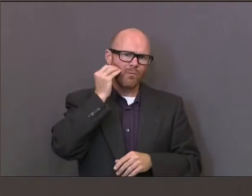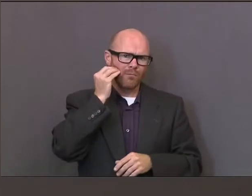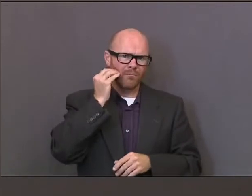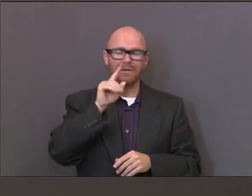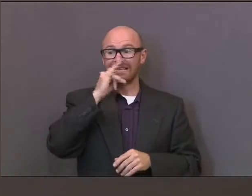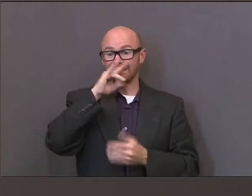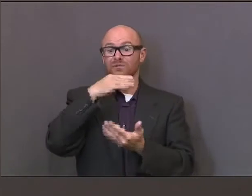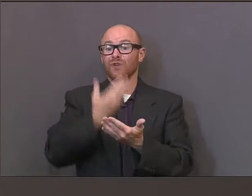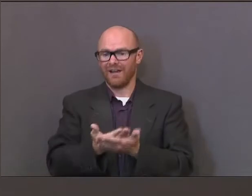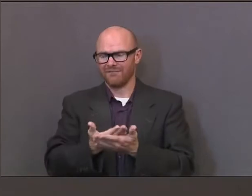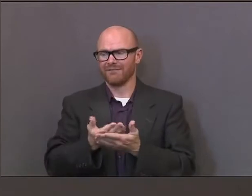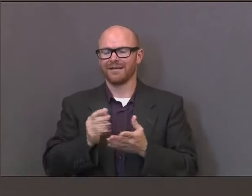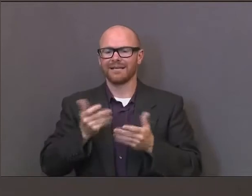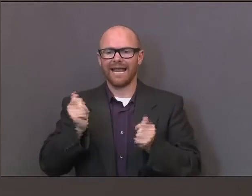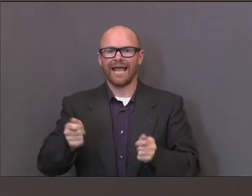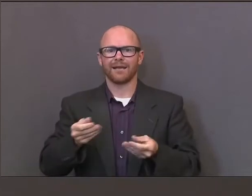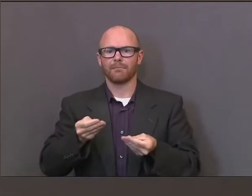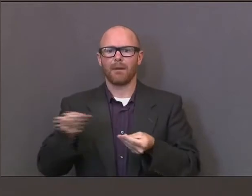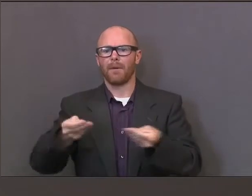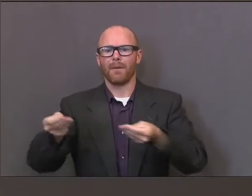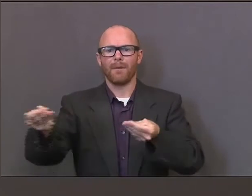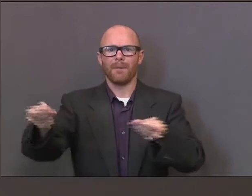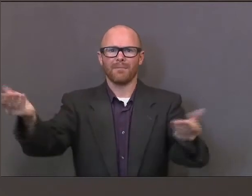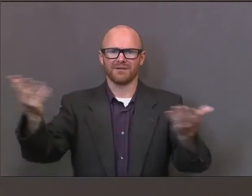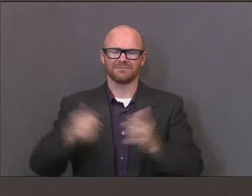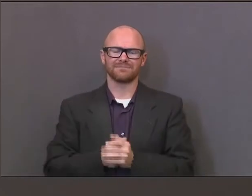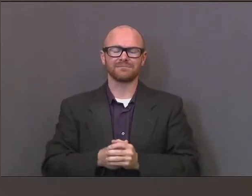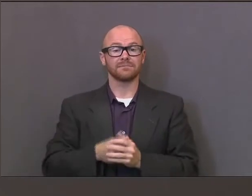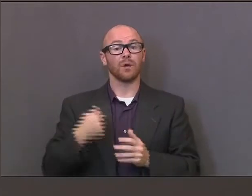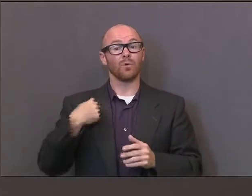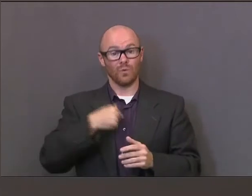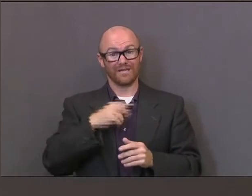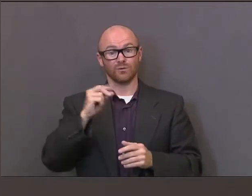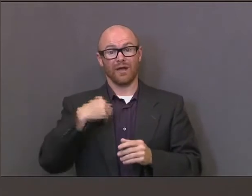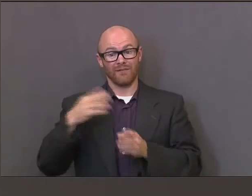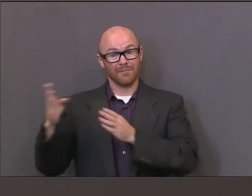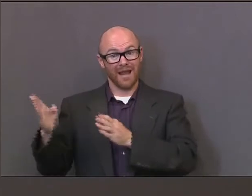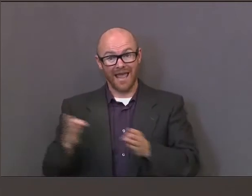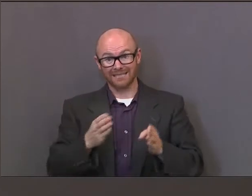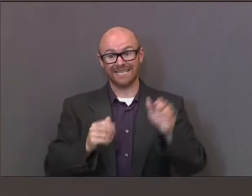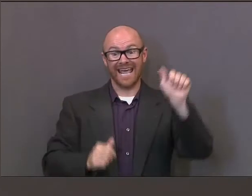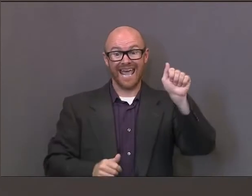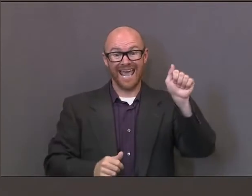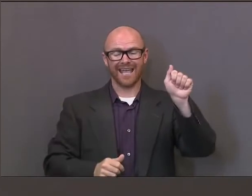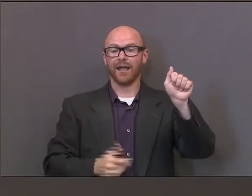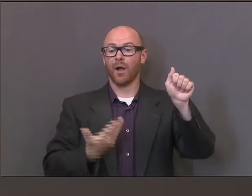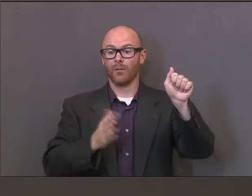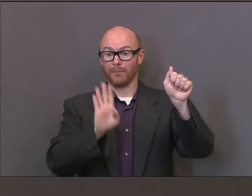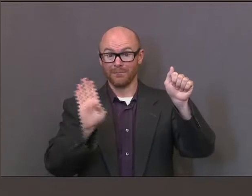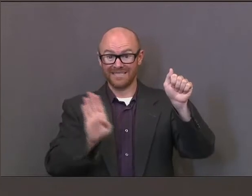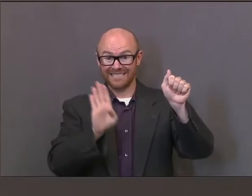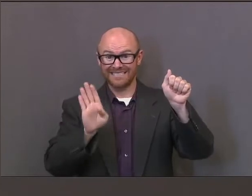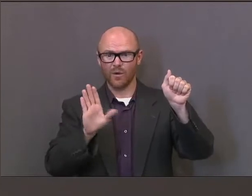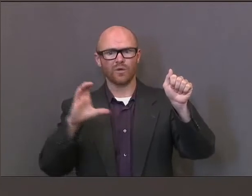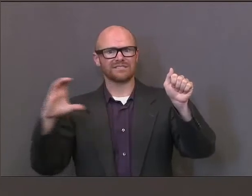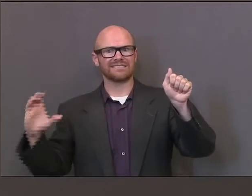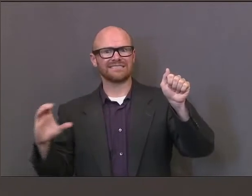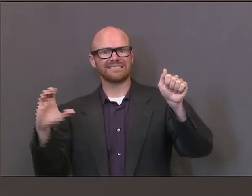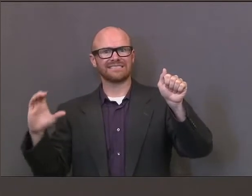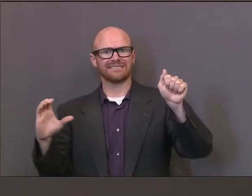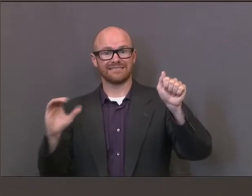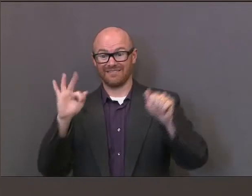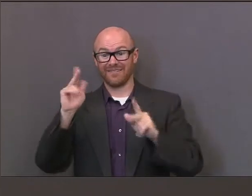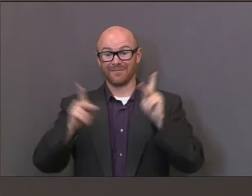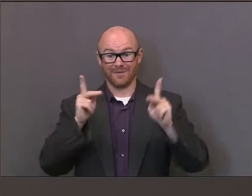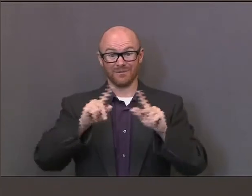have these plans in place to help us open up, and we have subsequent plan B, in fact, if we have too many people that